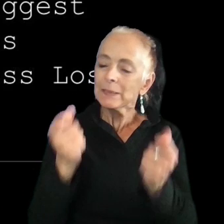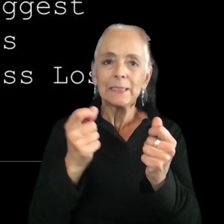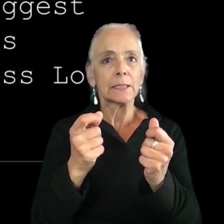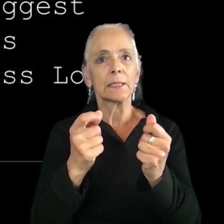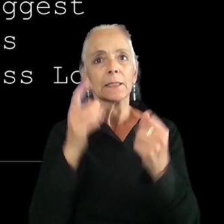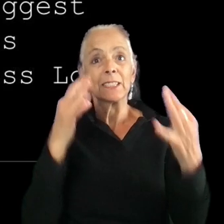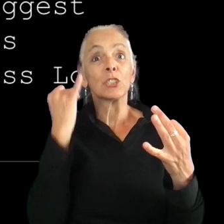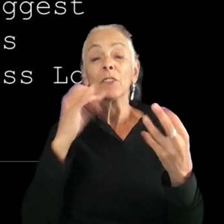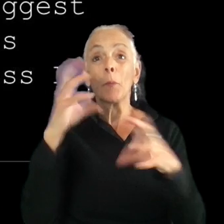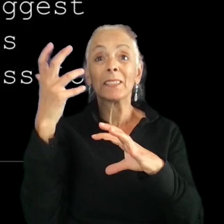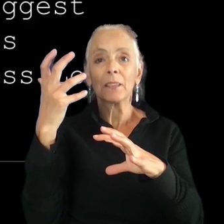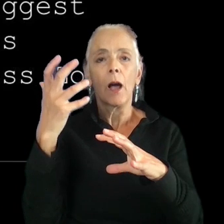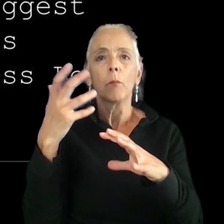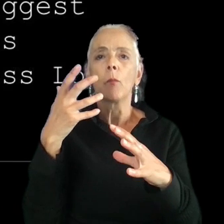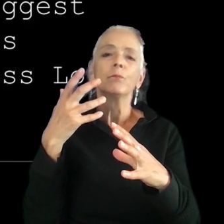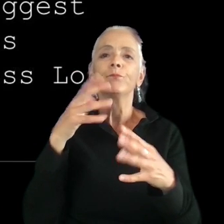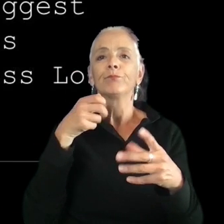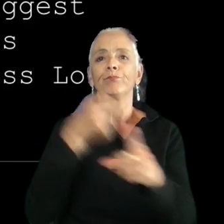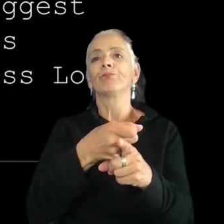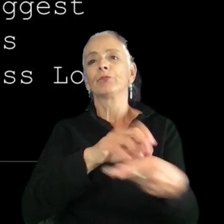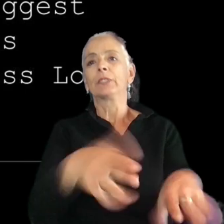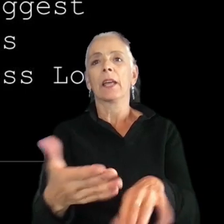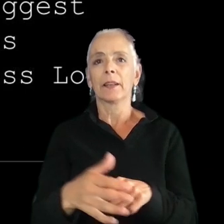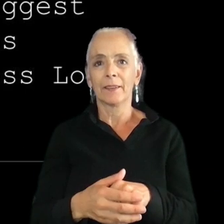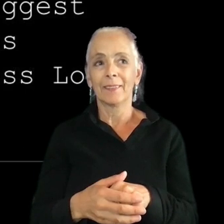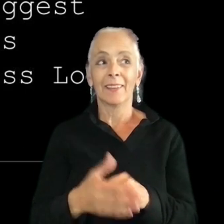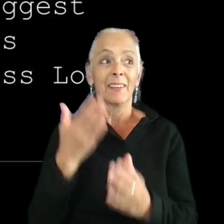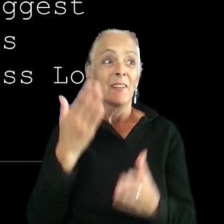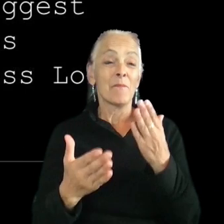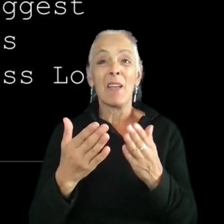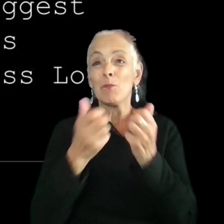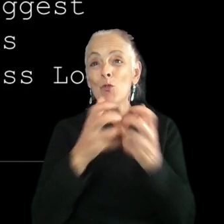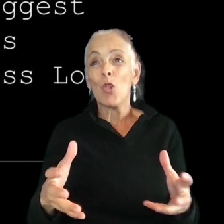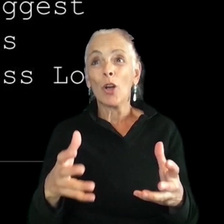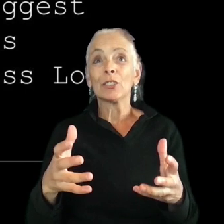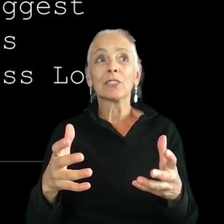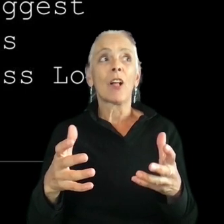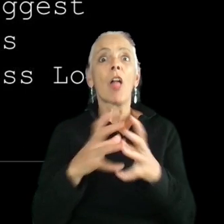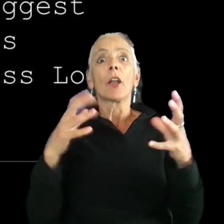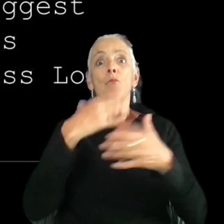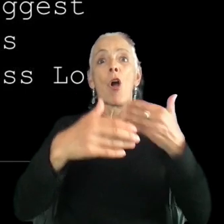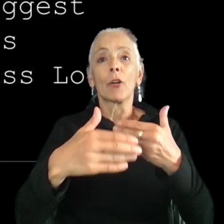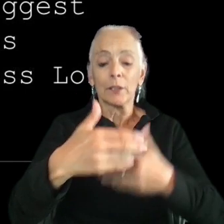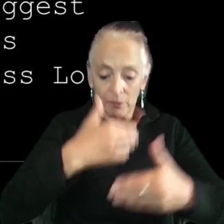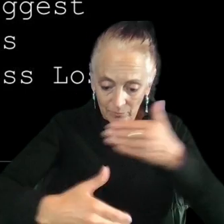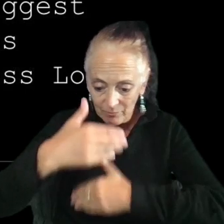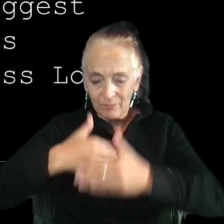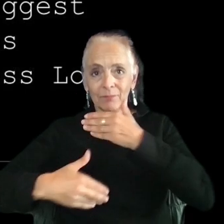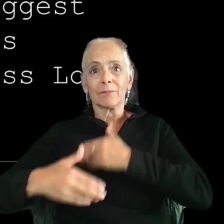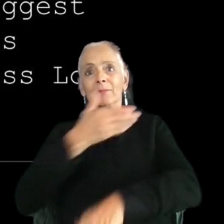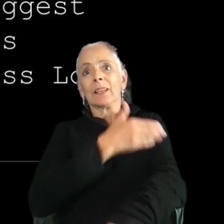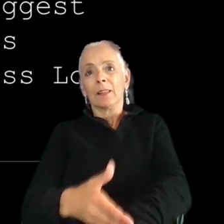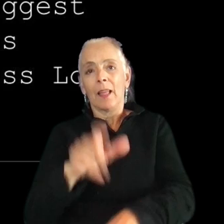well, then you're dead. And depending on the game, it can mean you've lost a massive chunk of progress and you have to replay. Or for